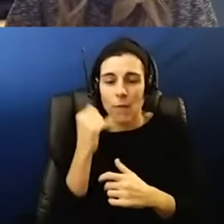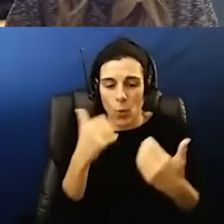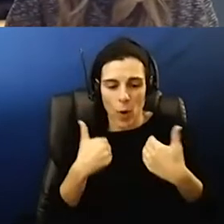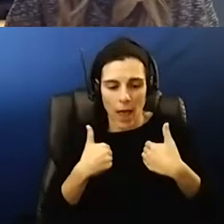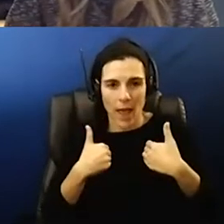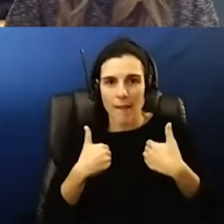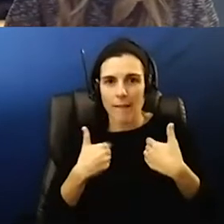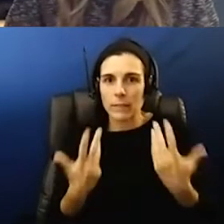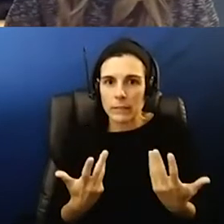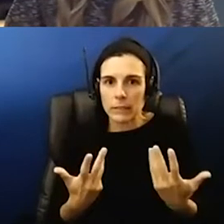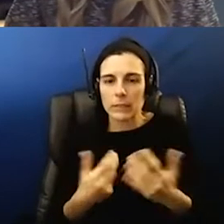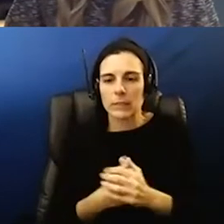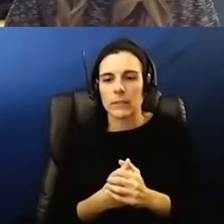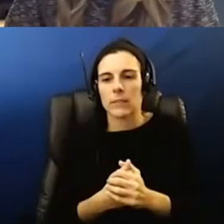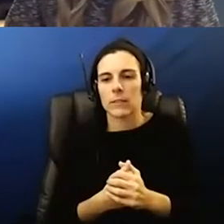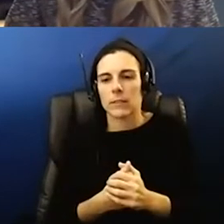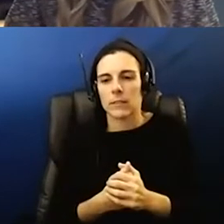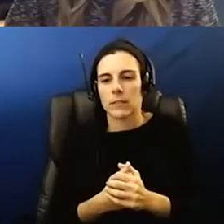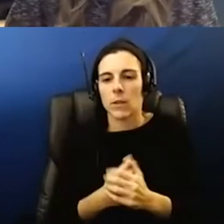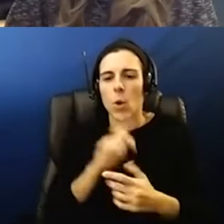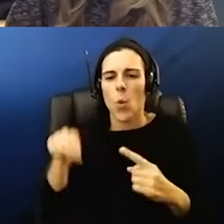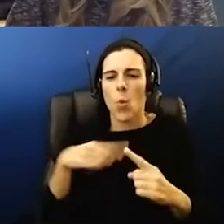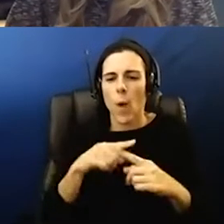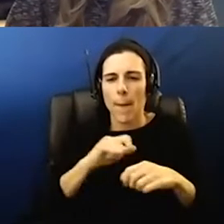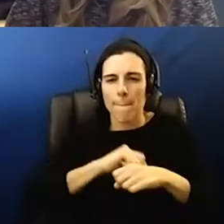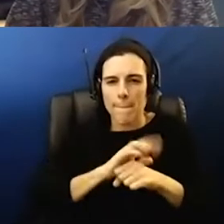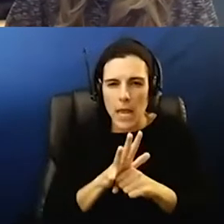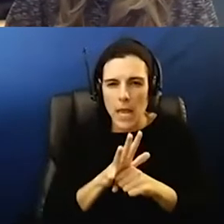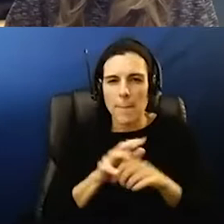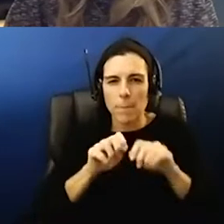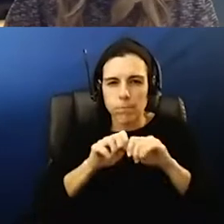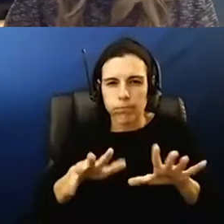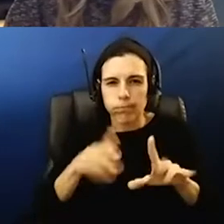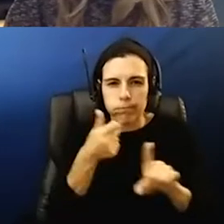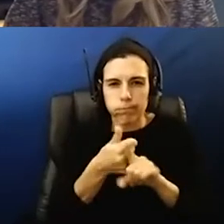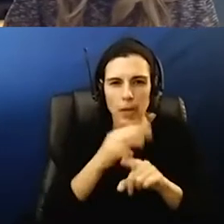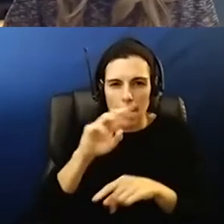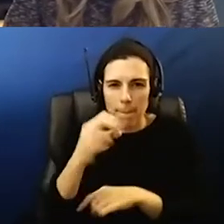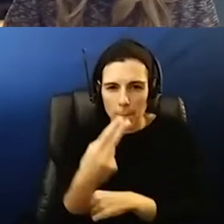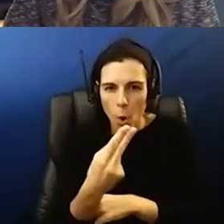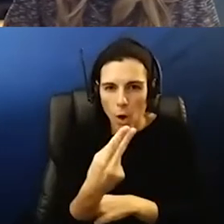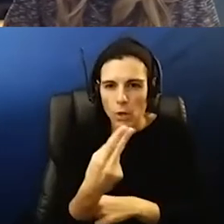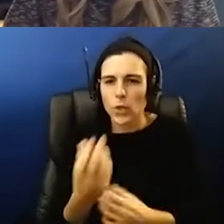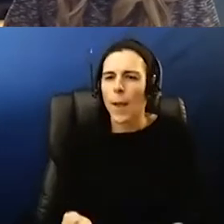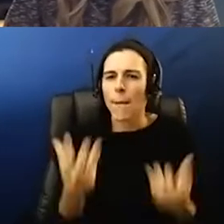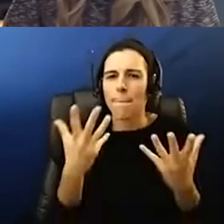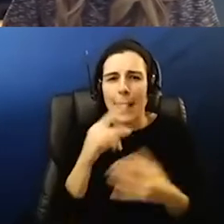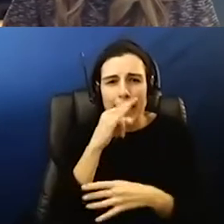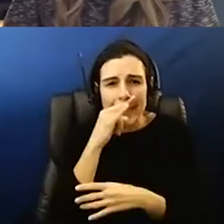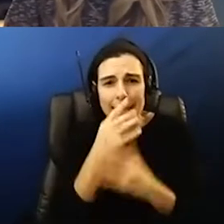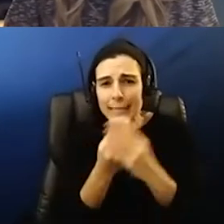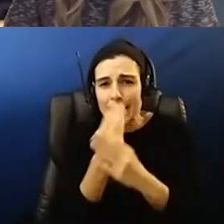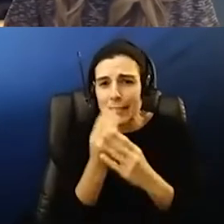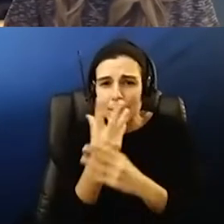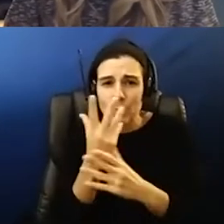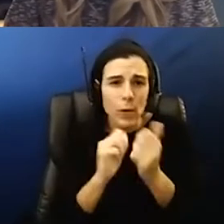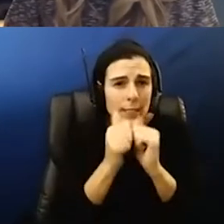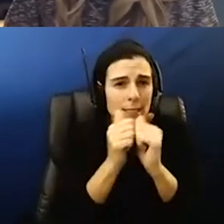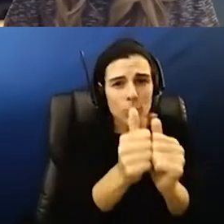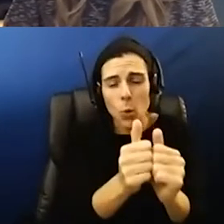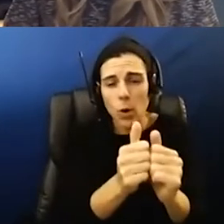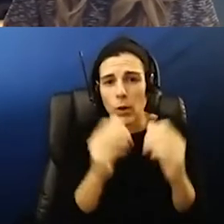last spring when the pandemic hit in march you know we had kind of a lost year for a lot of kids in spring sports with track and field